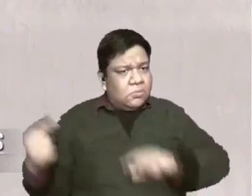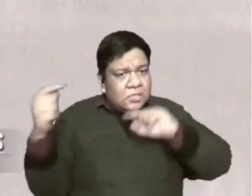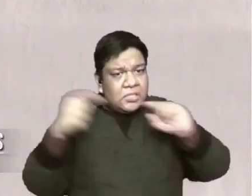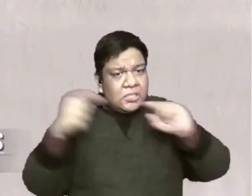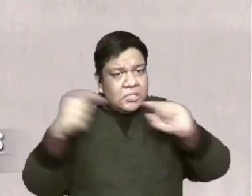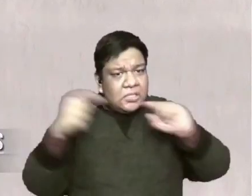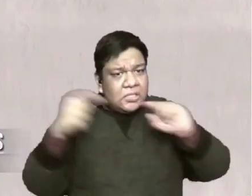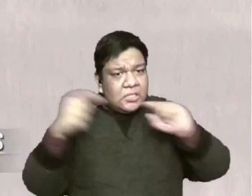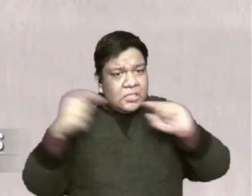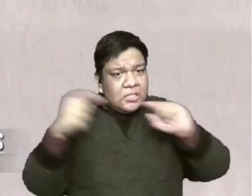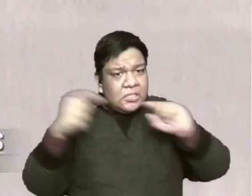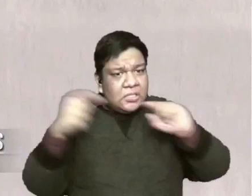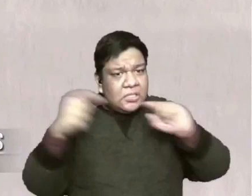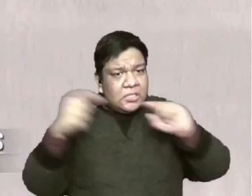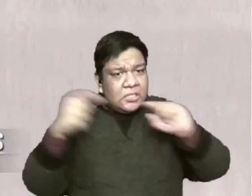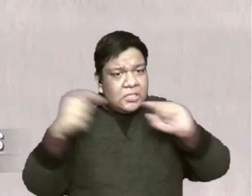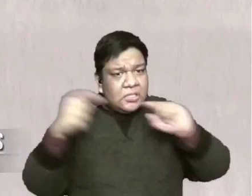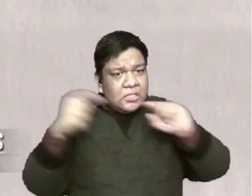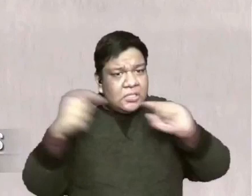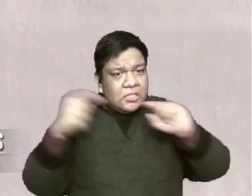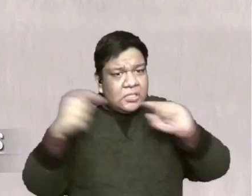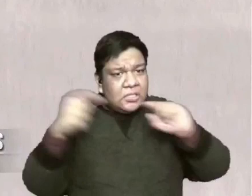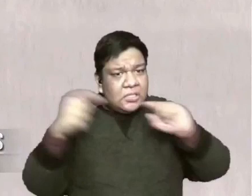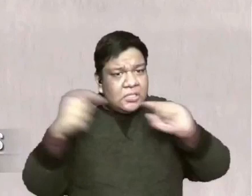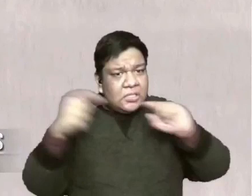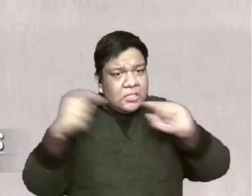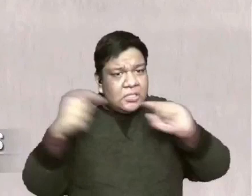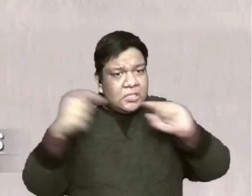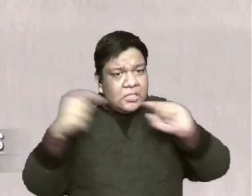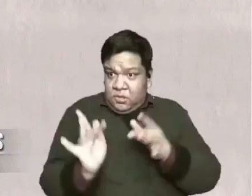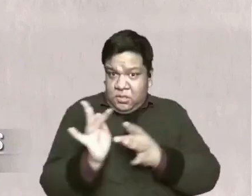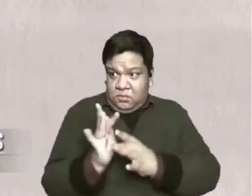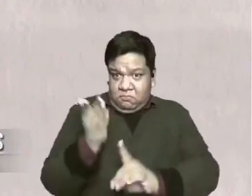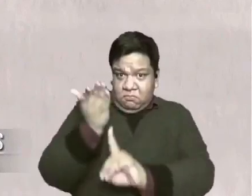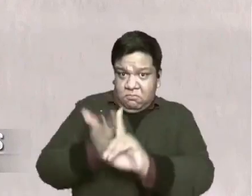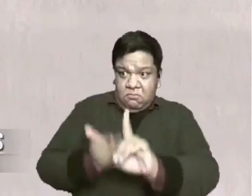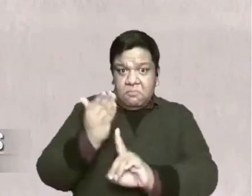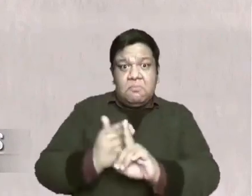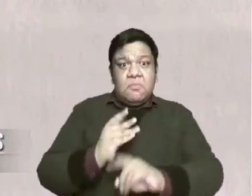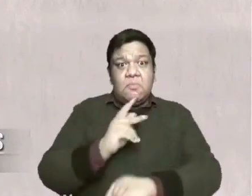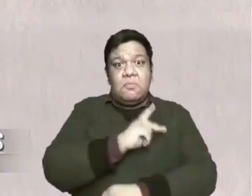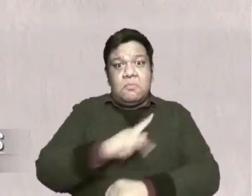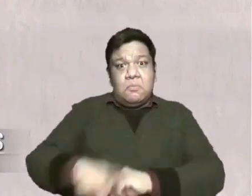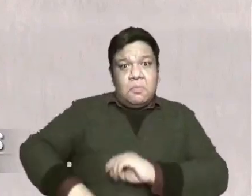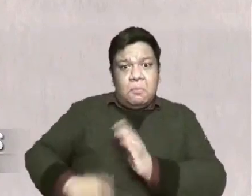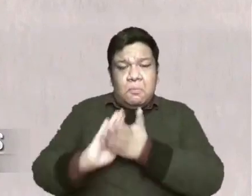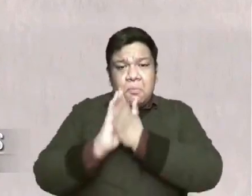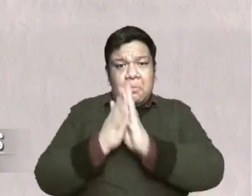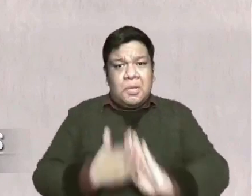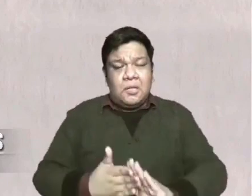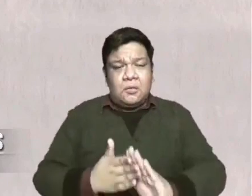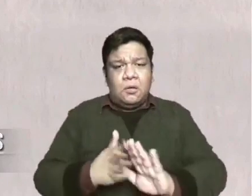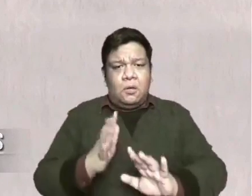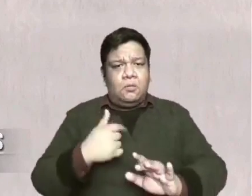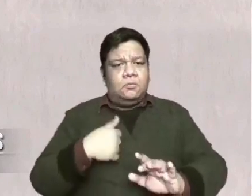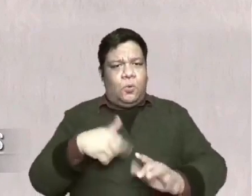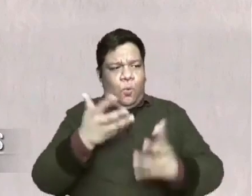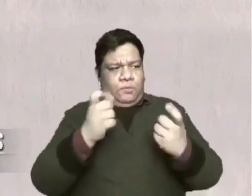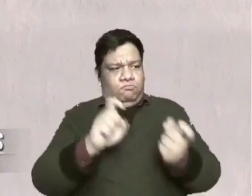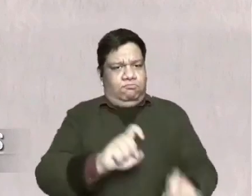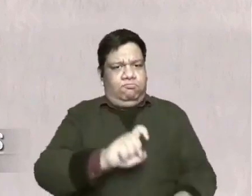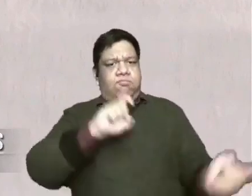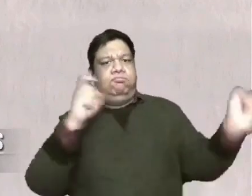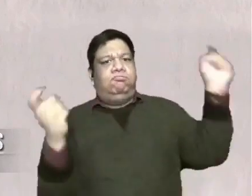Jesus is not a typical kind of prince of peace. Bago niya nilalagay sa ayos, ina